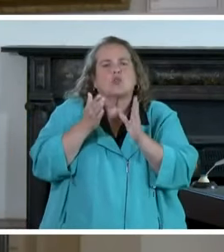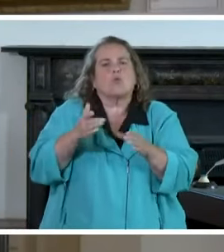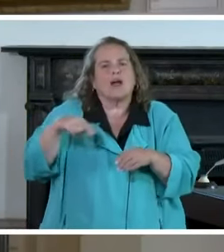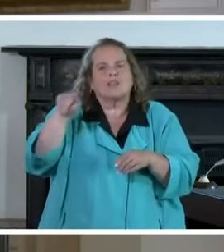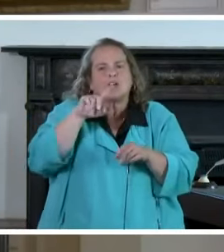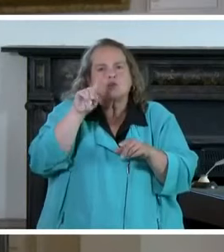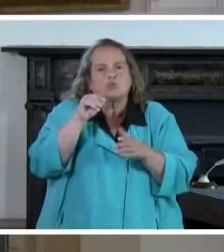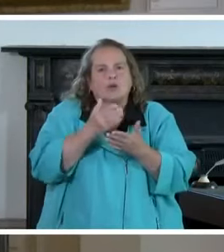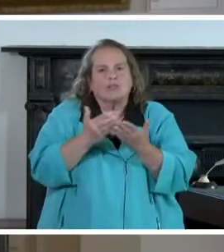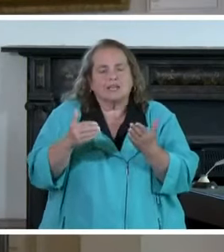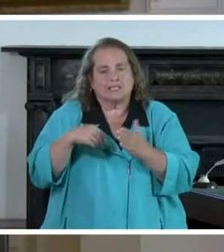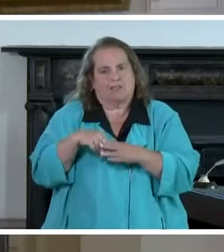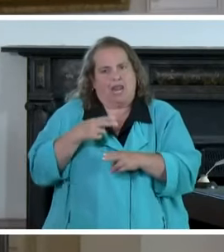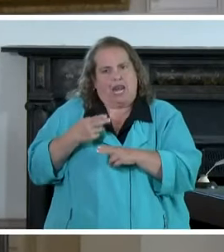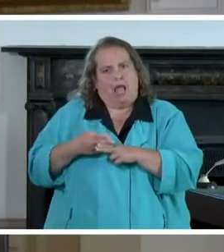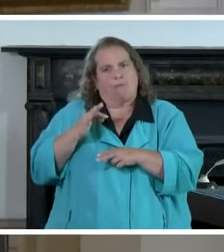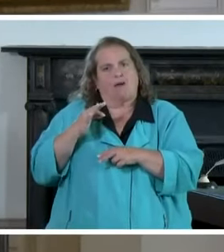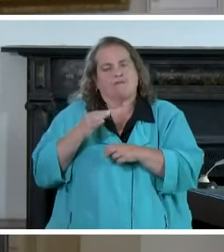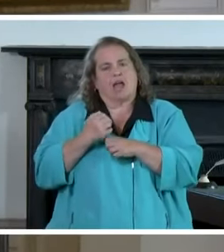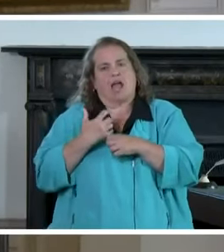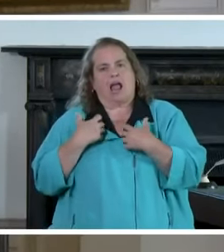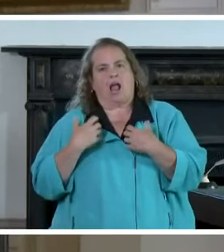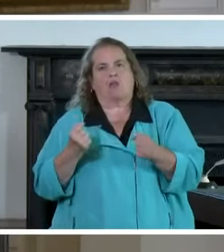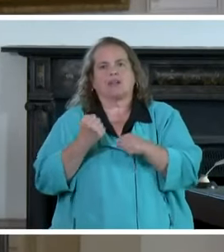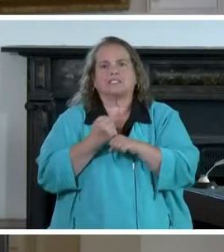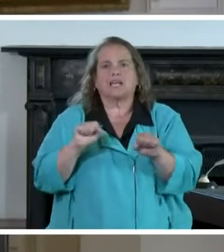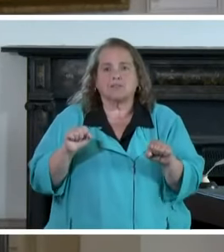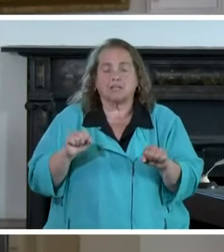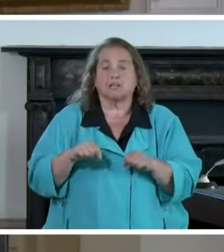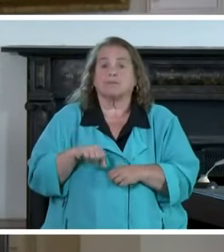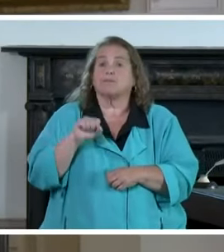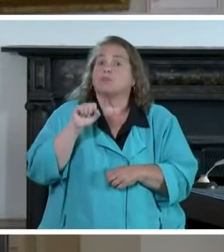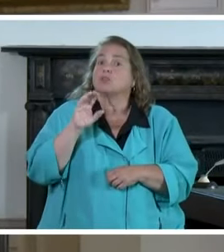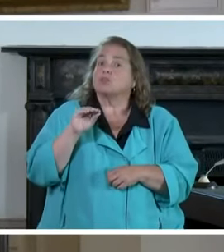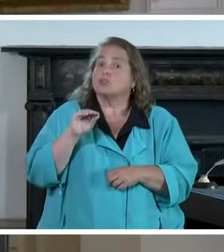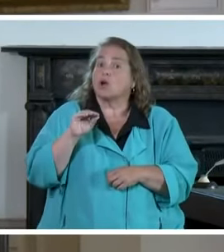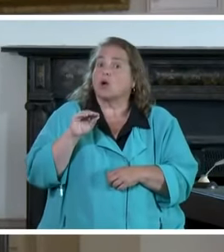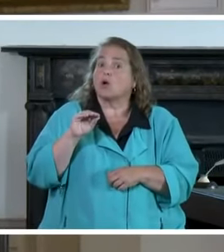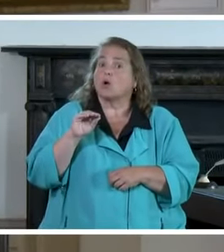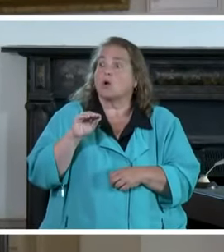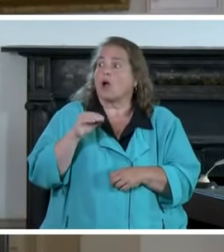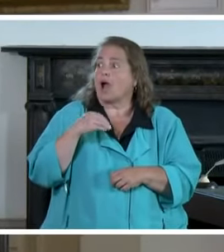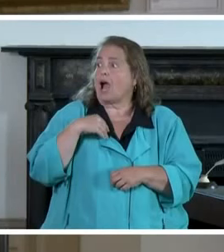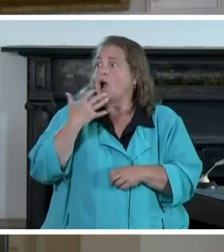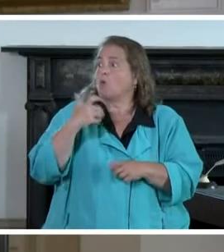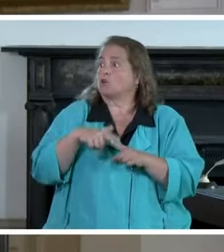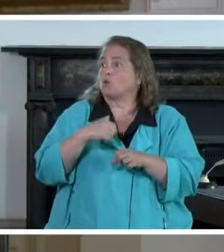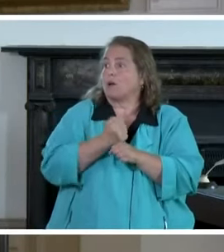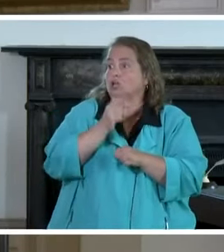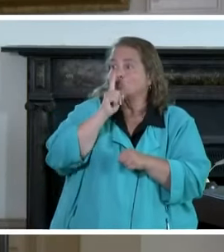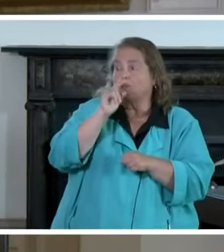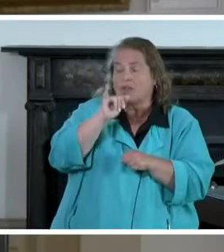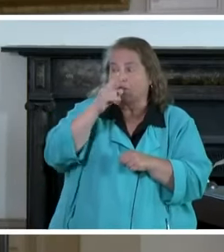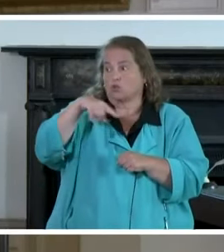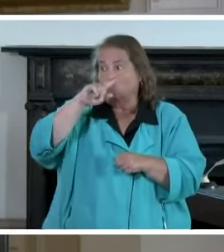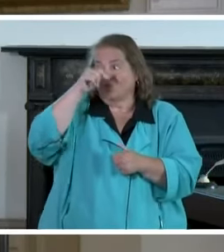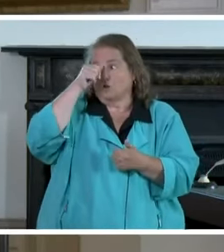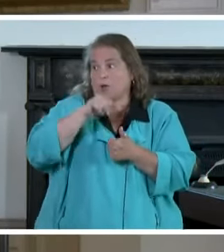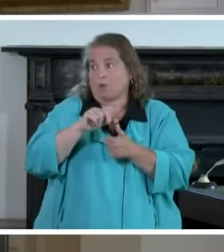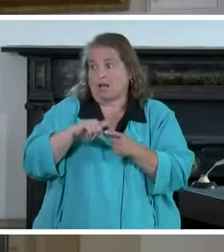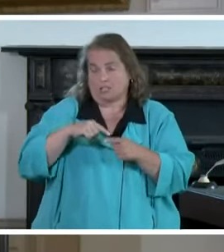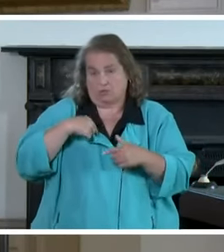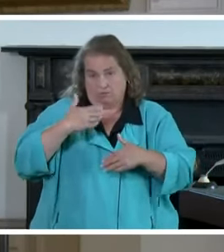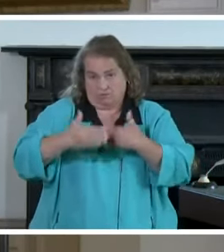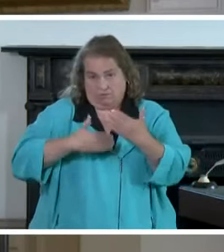do things in the name of health and safety. And so, um, I want to, I want to make sure that we remember as we move forward,